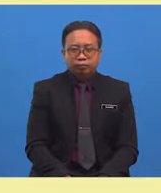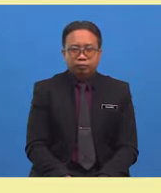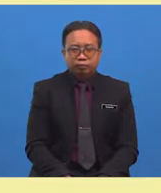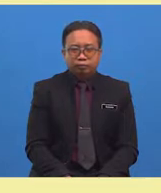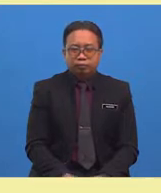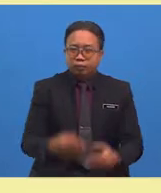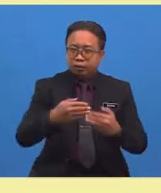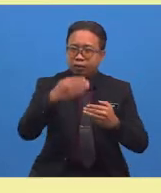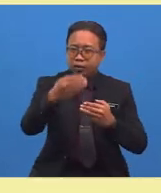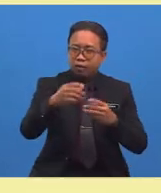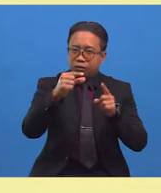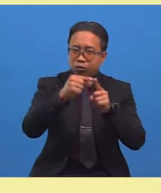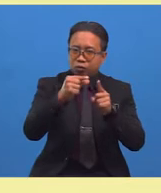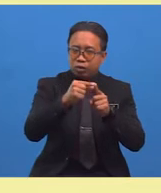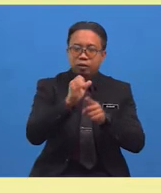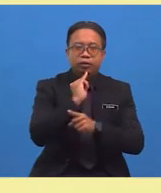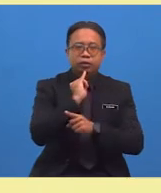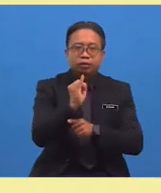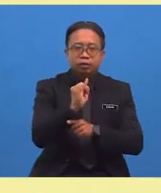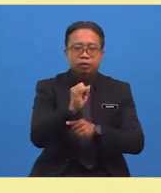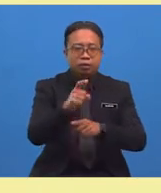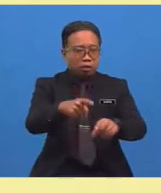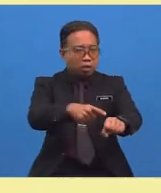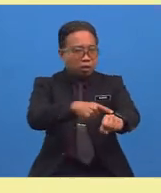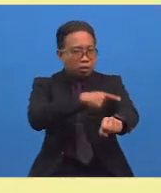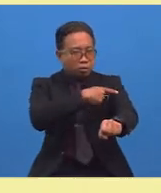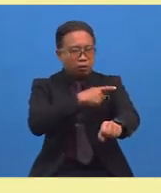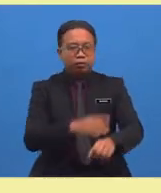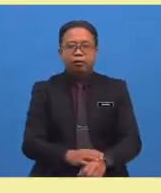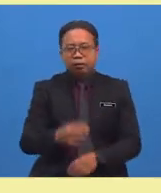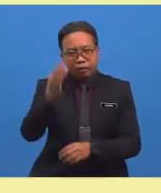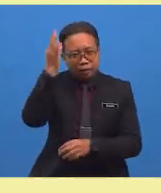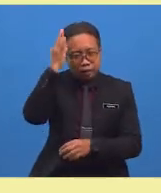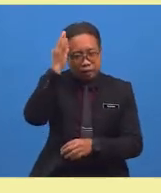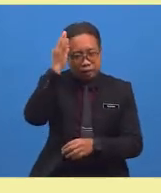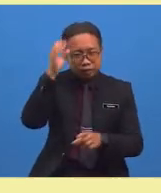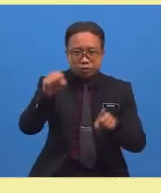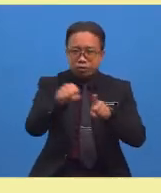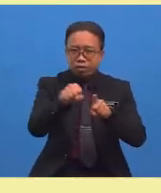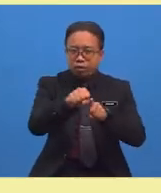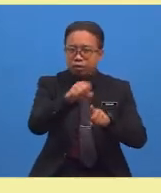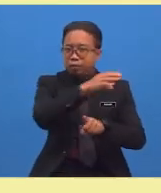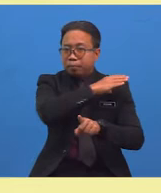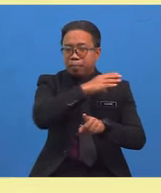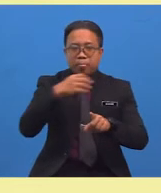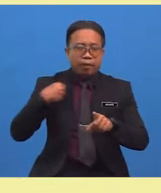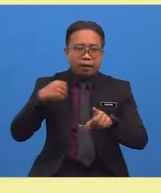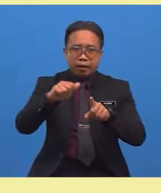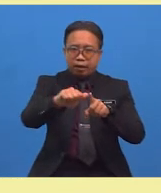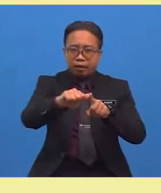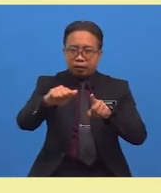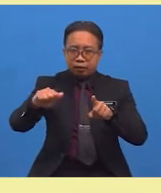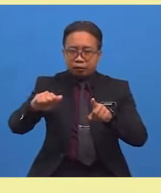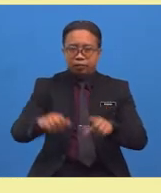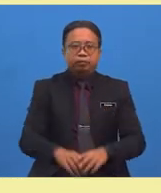The next word is long. Think of a synonym and antonym for long.